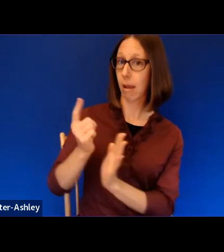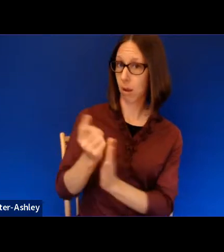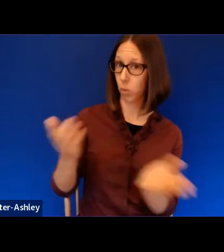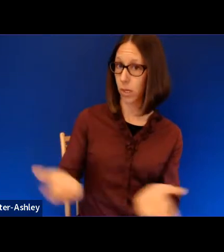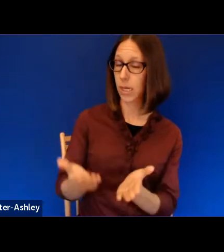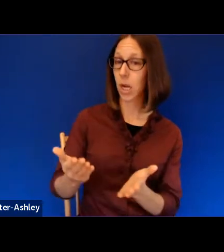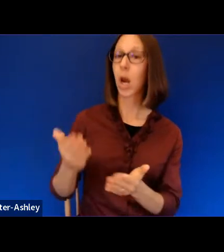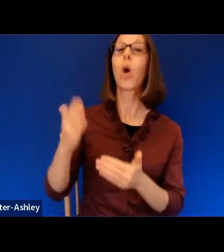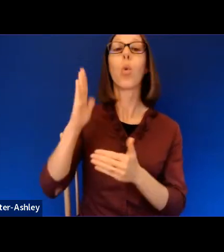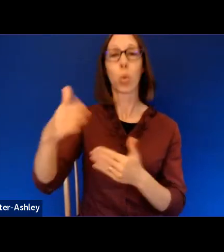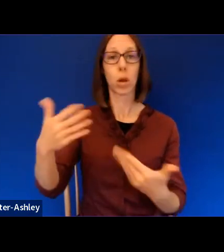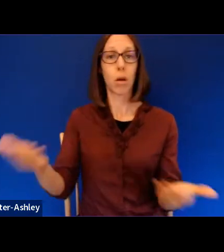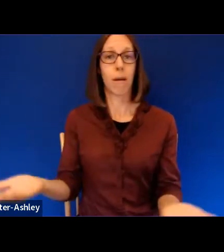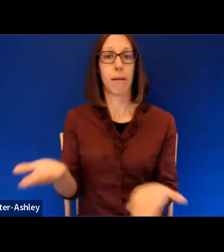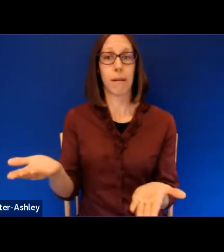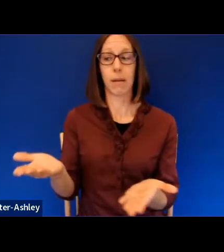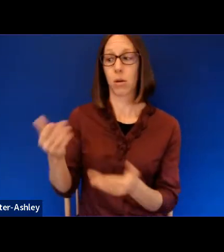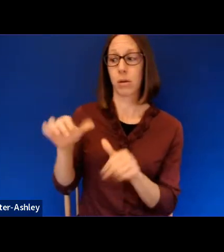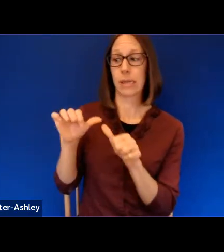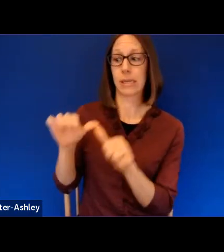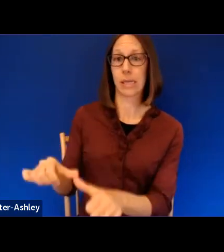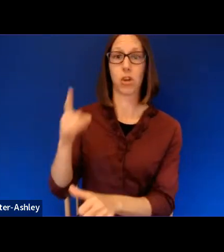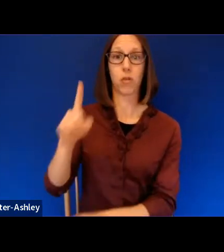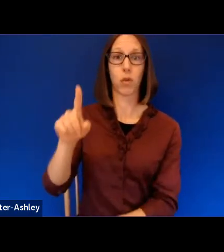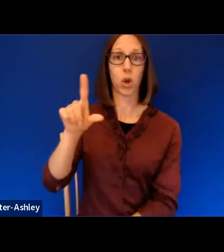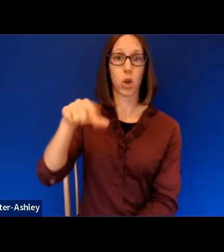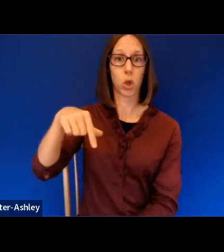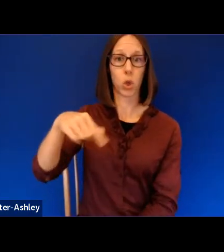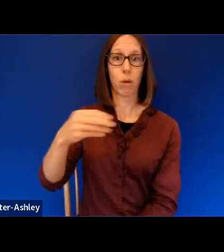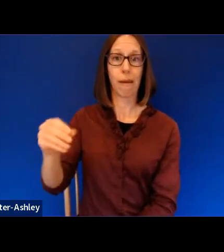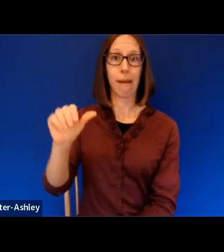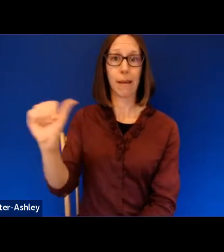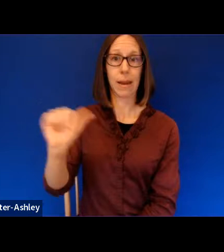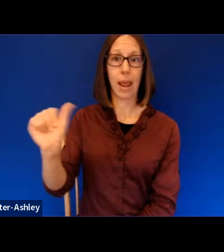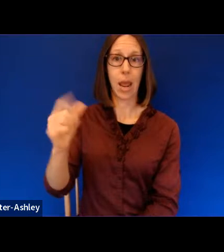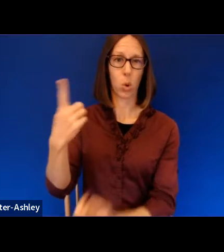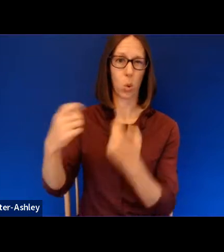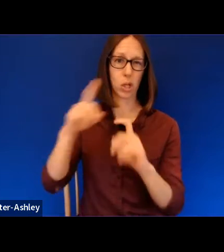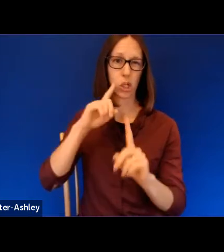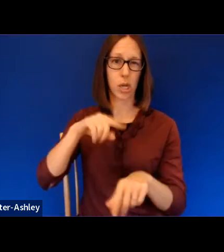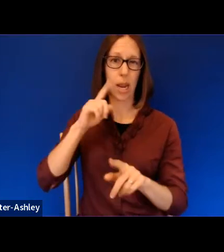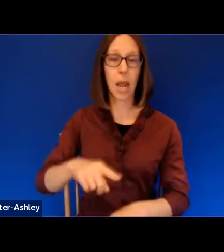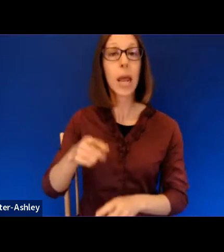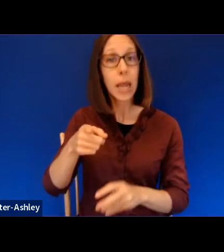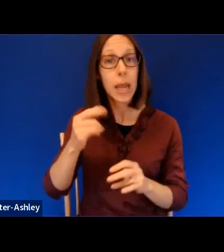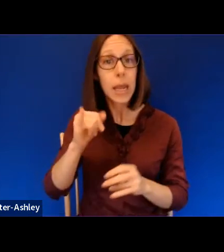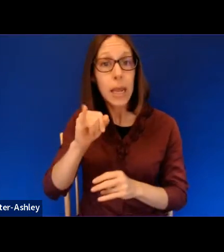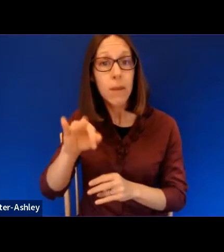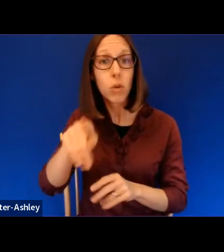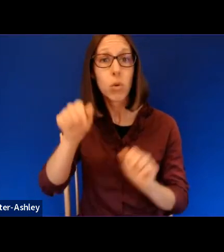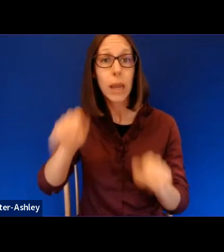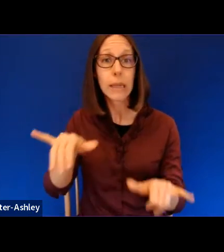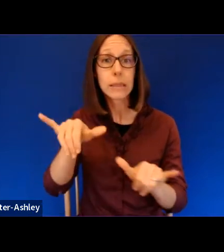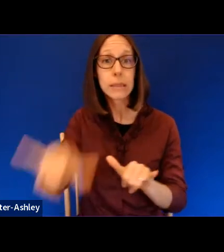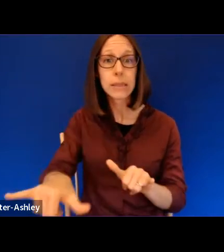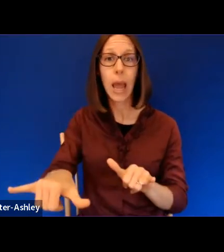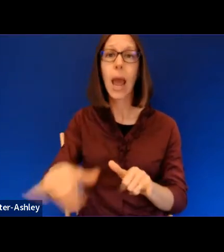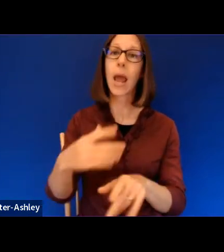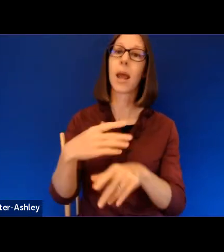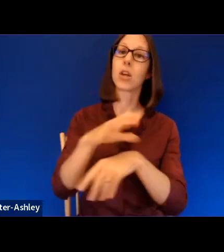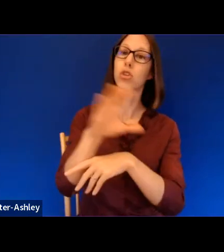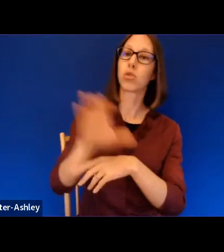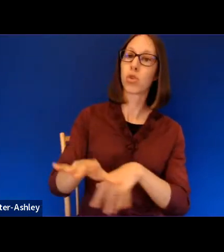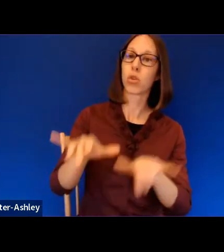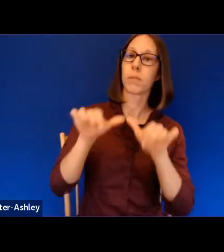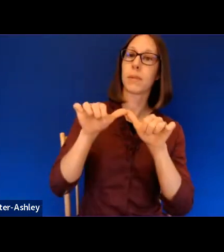follow-up Q&A. If you're able to stay for this extended session, please keep your virtual site open. To introduce